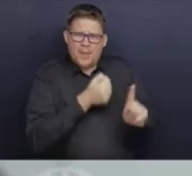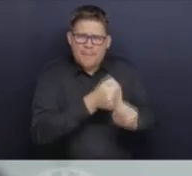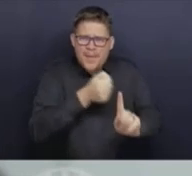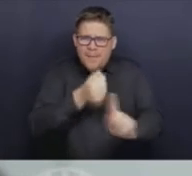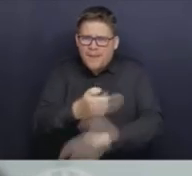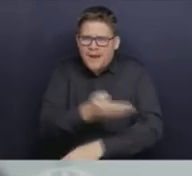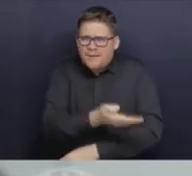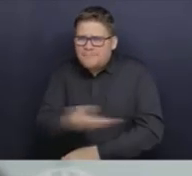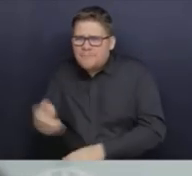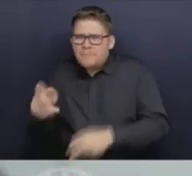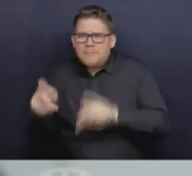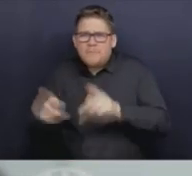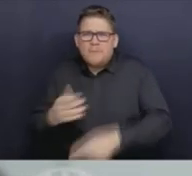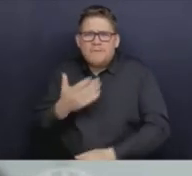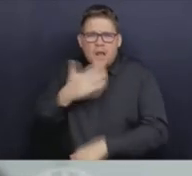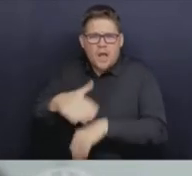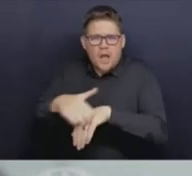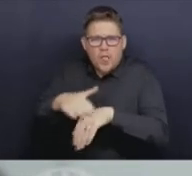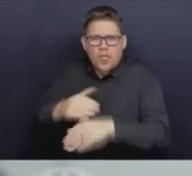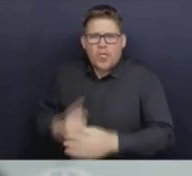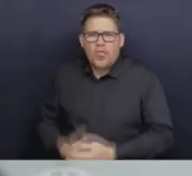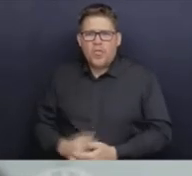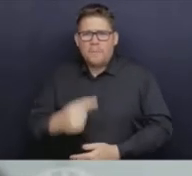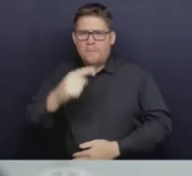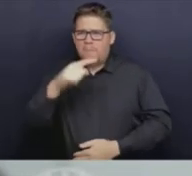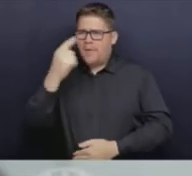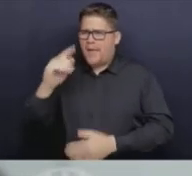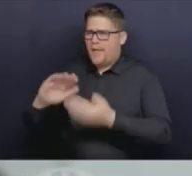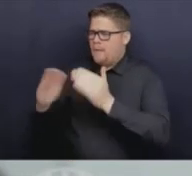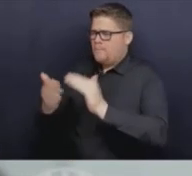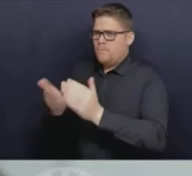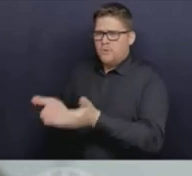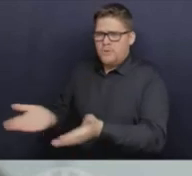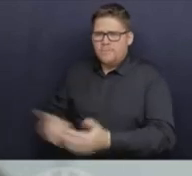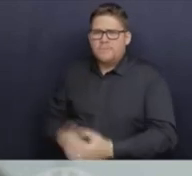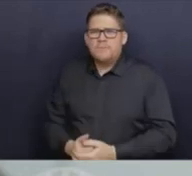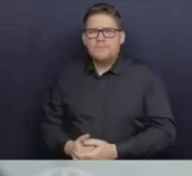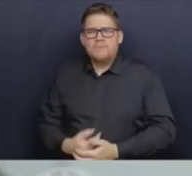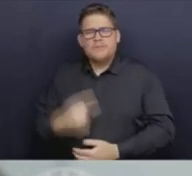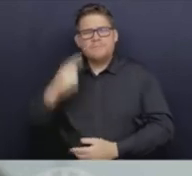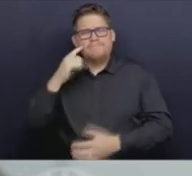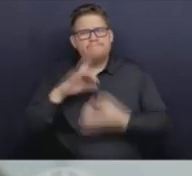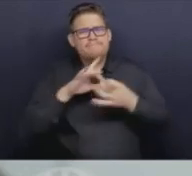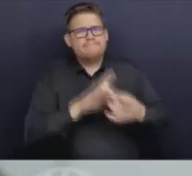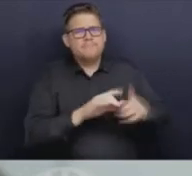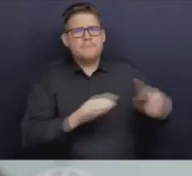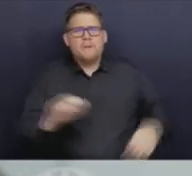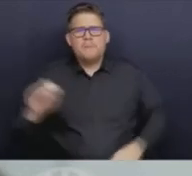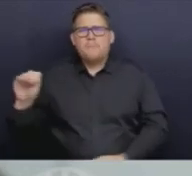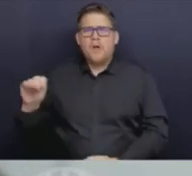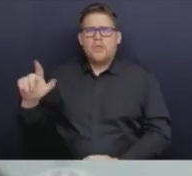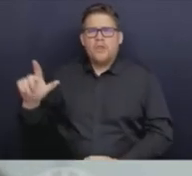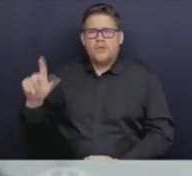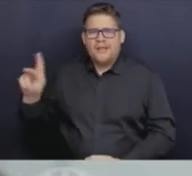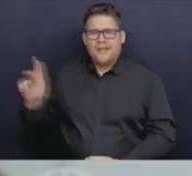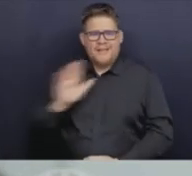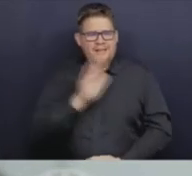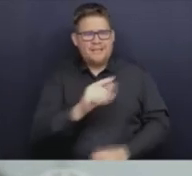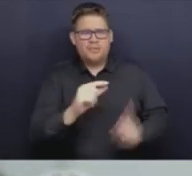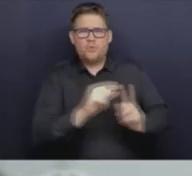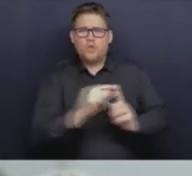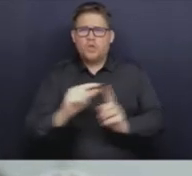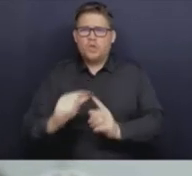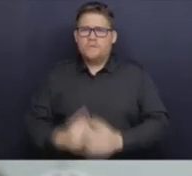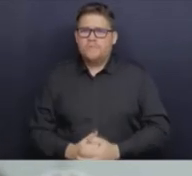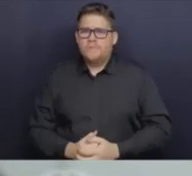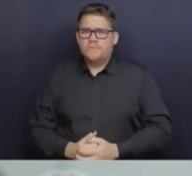a lot about some of the wise words that Martin Luther King spoke. And one of the things he said is that, darkness cannot drive